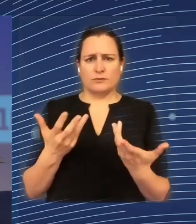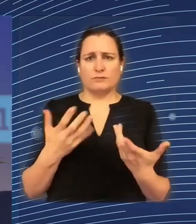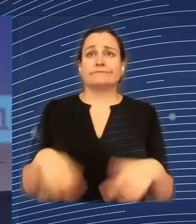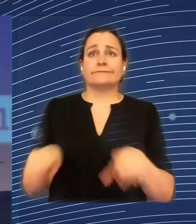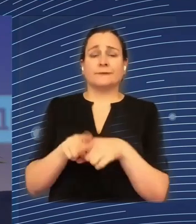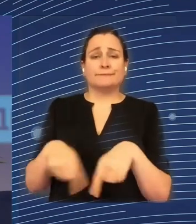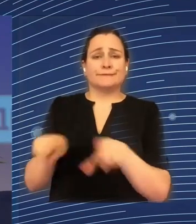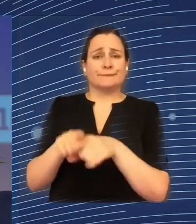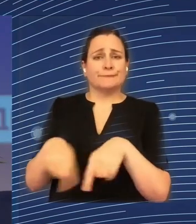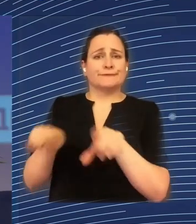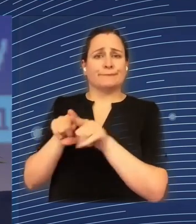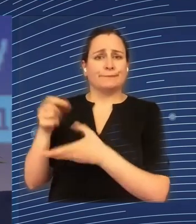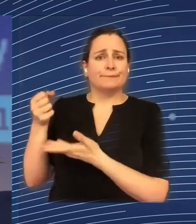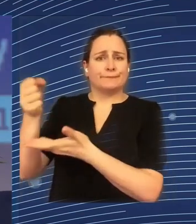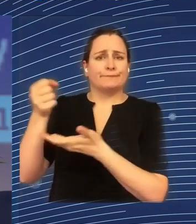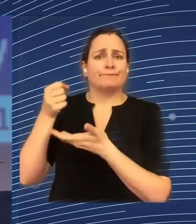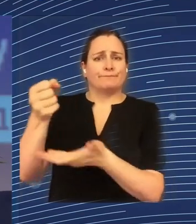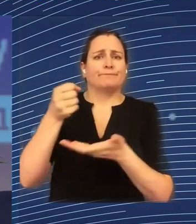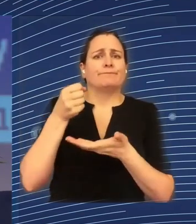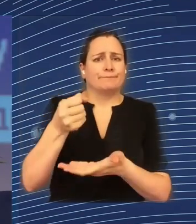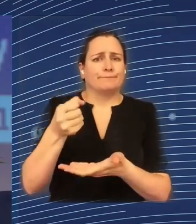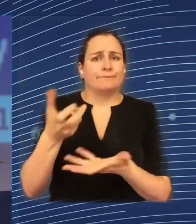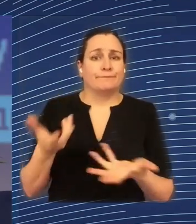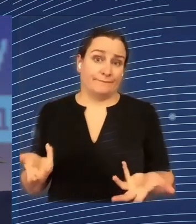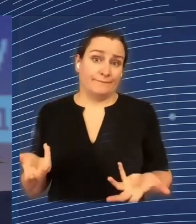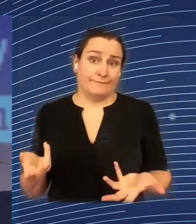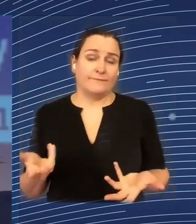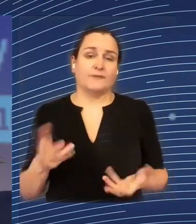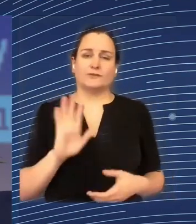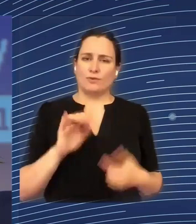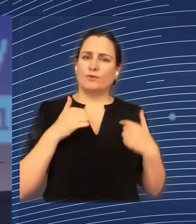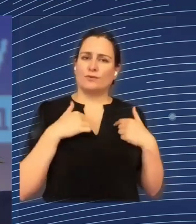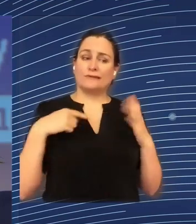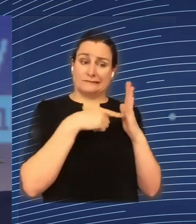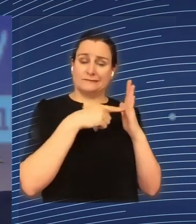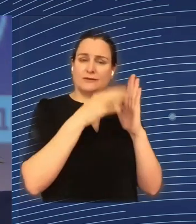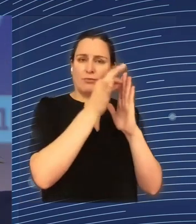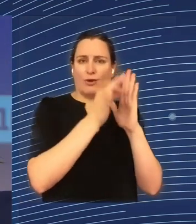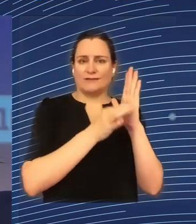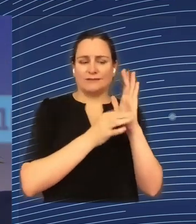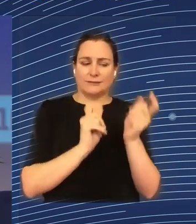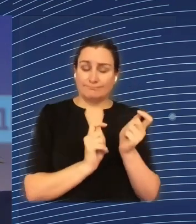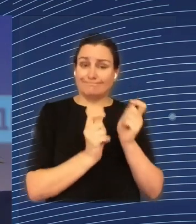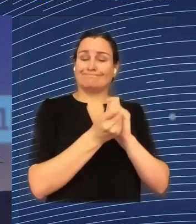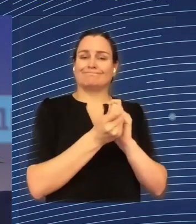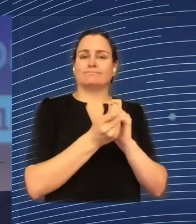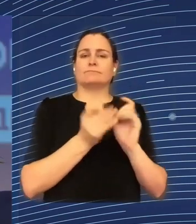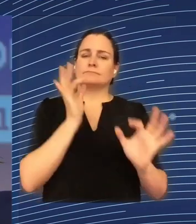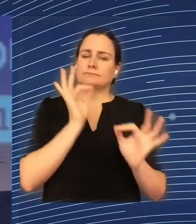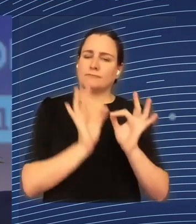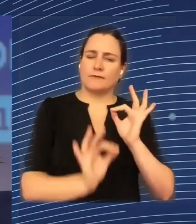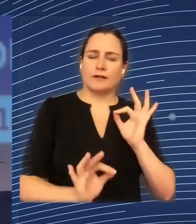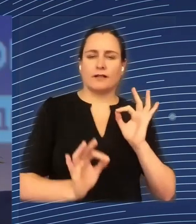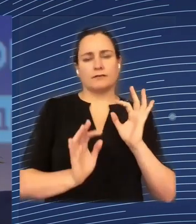ideas, we must really do a simplification there and real simplification. Because I know that there were